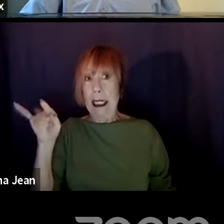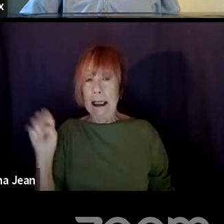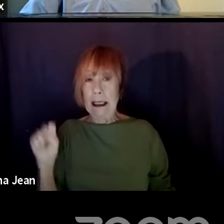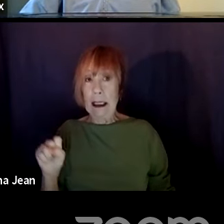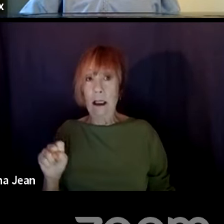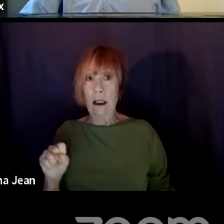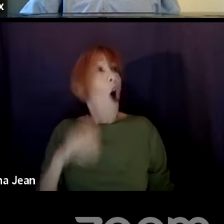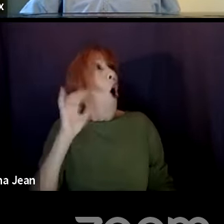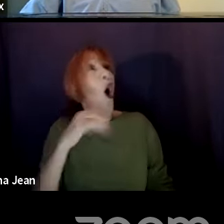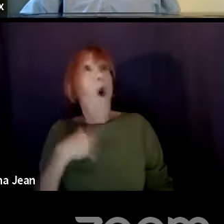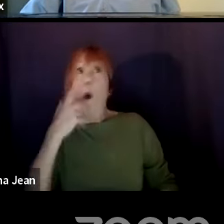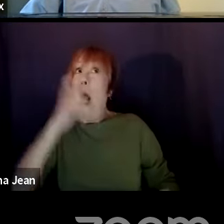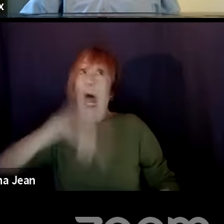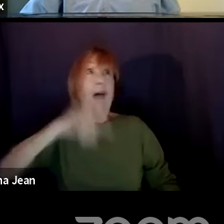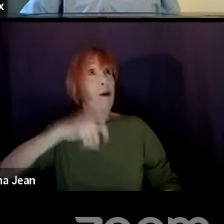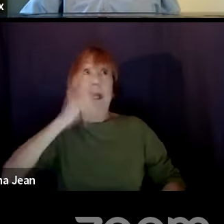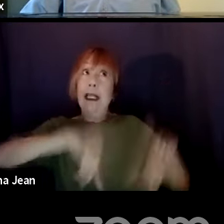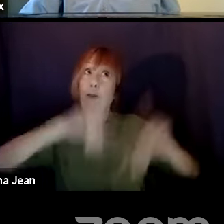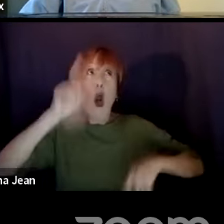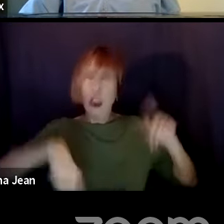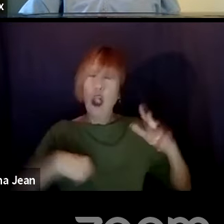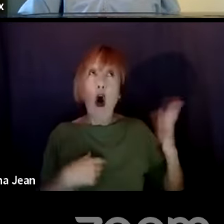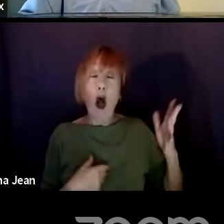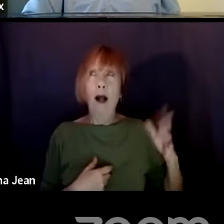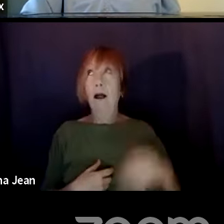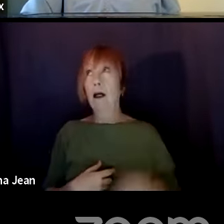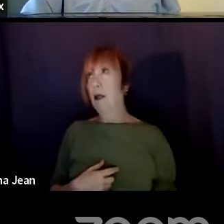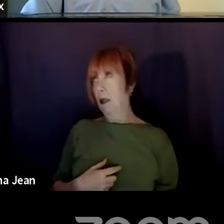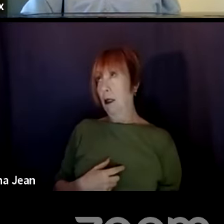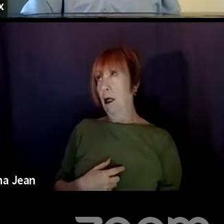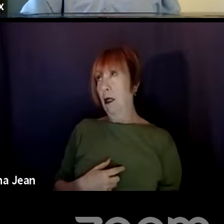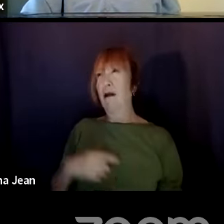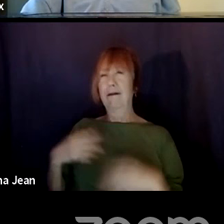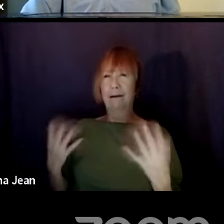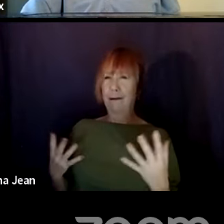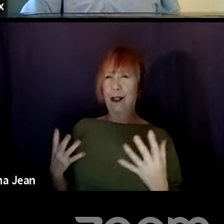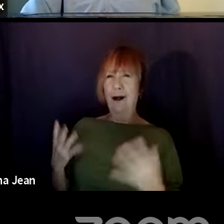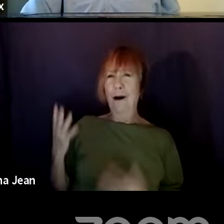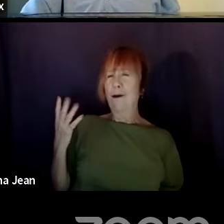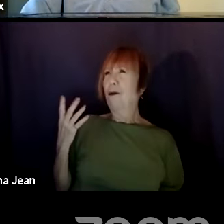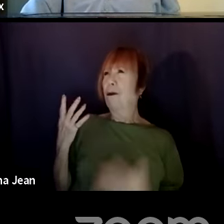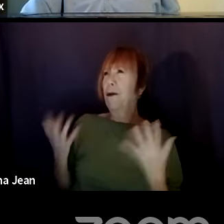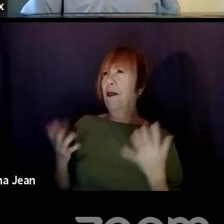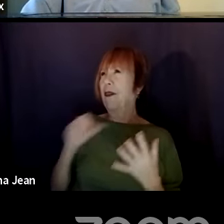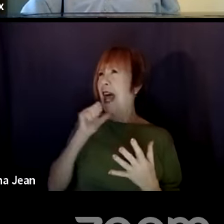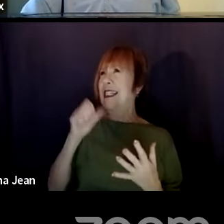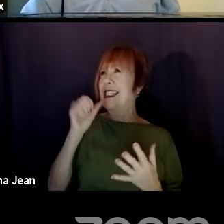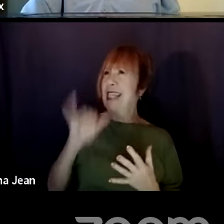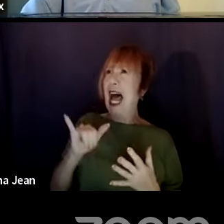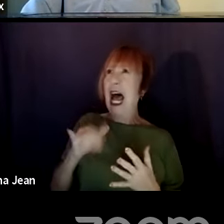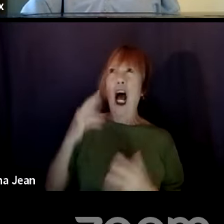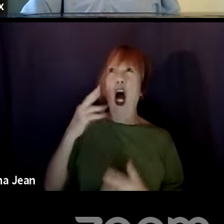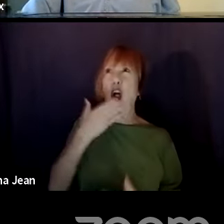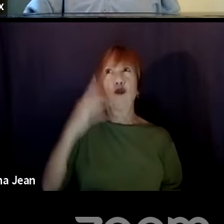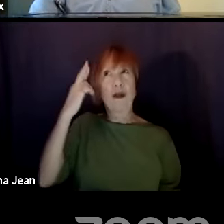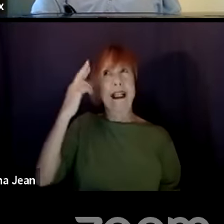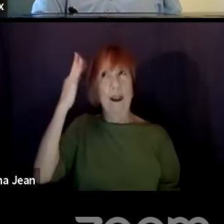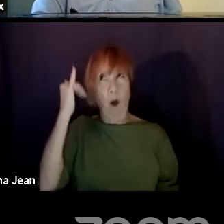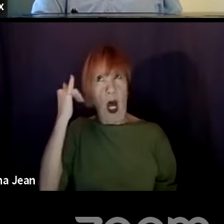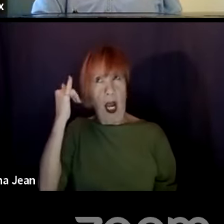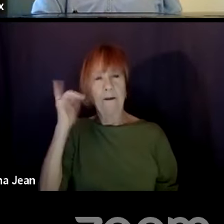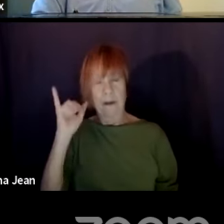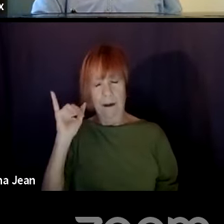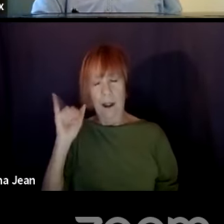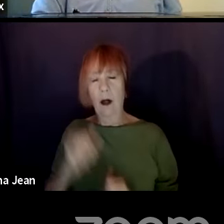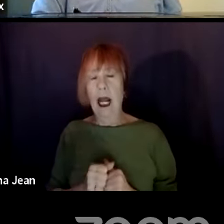they're saying you got to be diverse. I want to be diverse. And I'm saying, wait a minute, what? Like, that's not the reason why. So let's start there. I